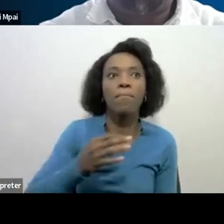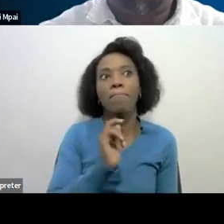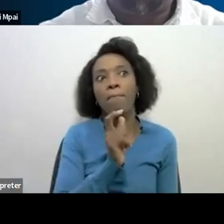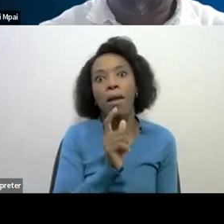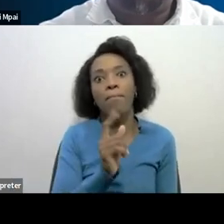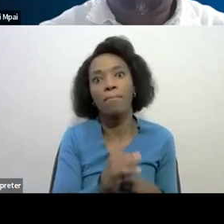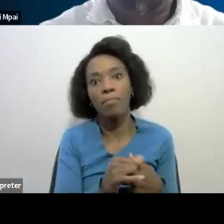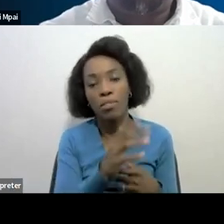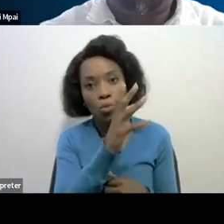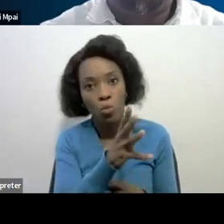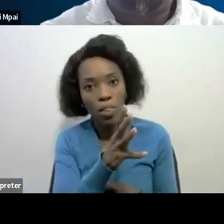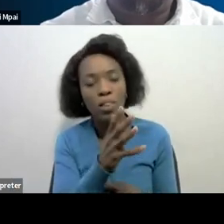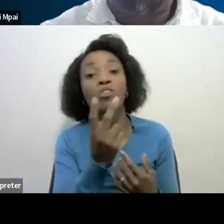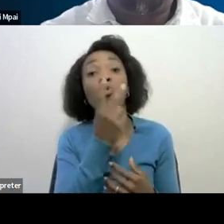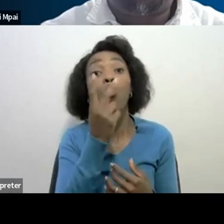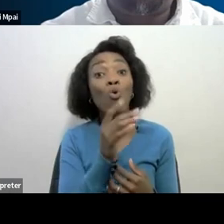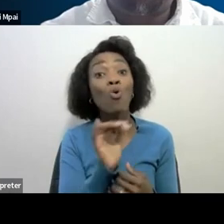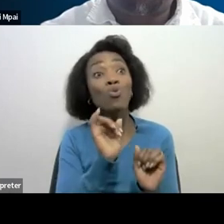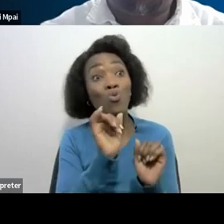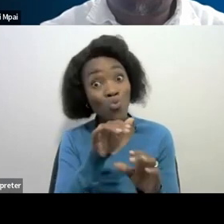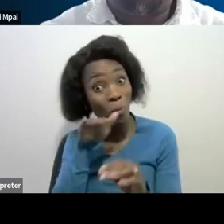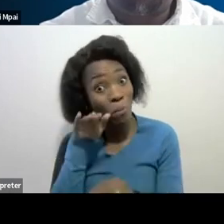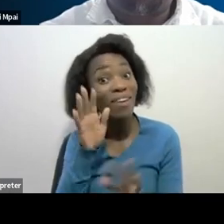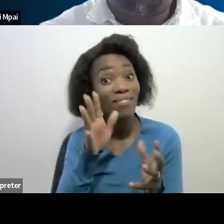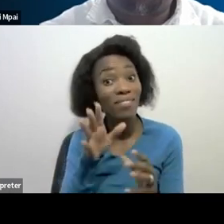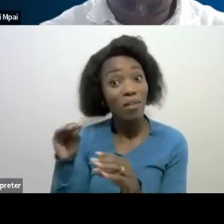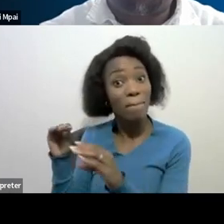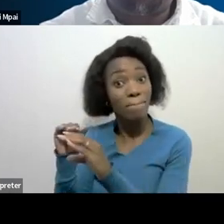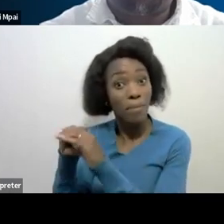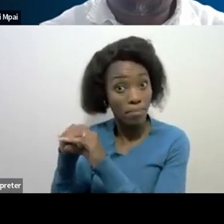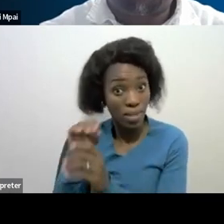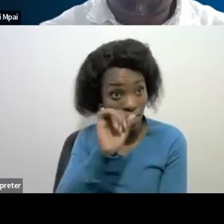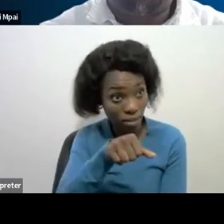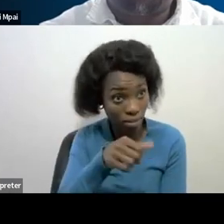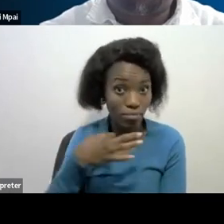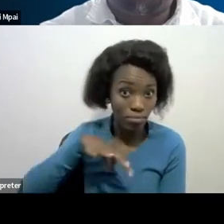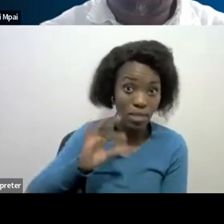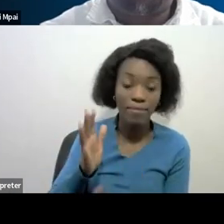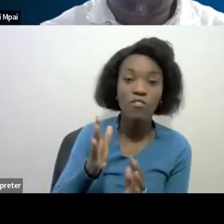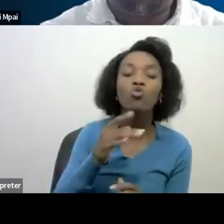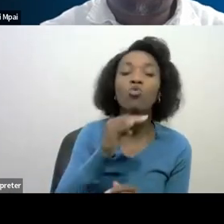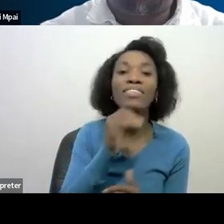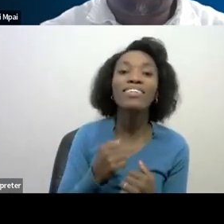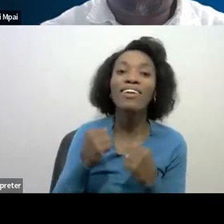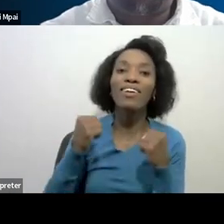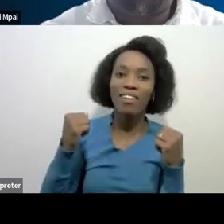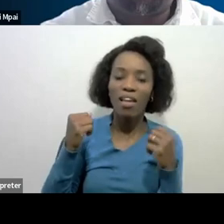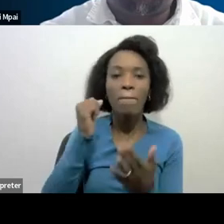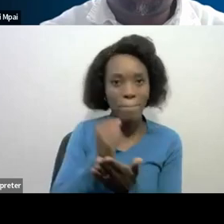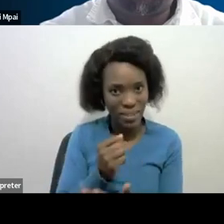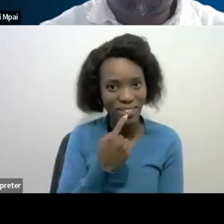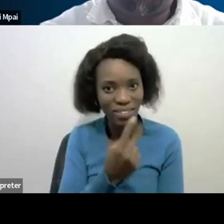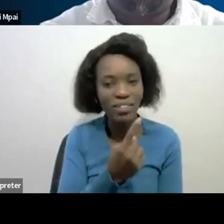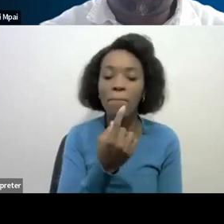then even the money went through to your specific bank account so when you do your declaration you need to notify us of how much you've